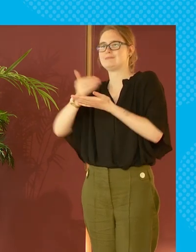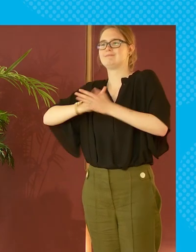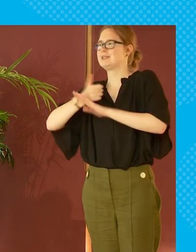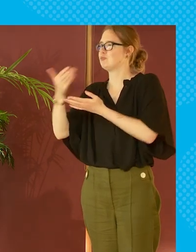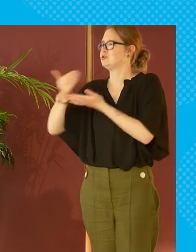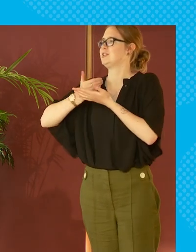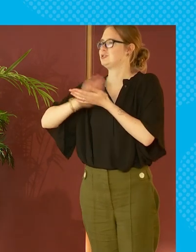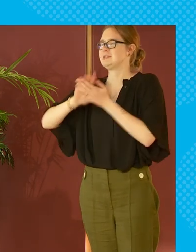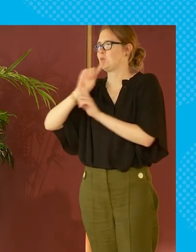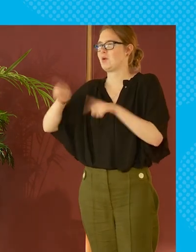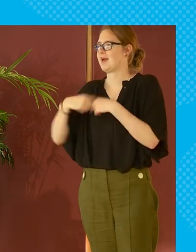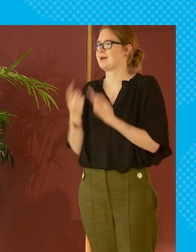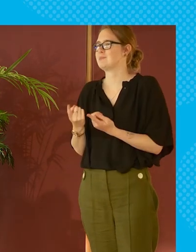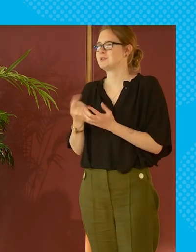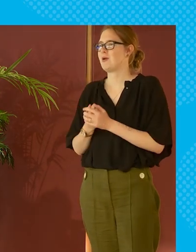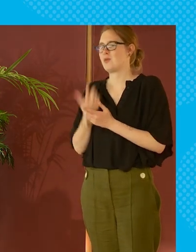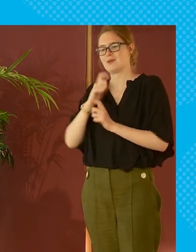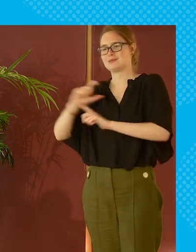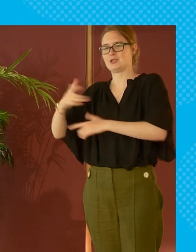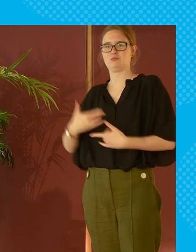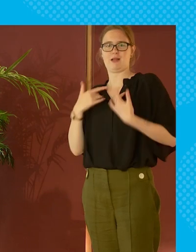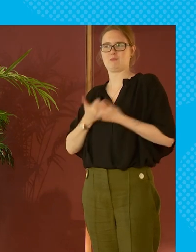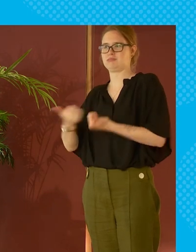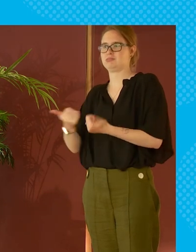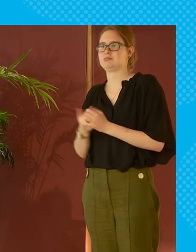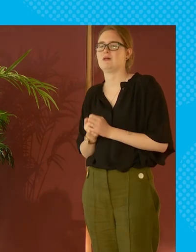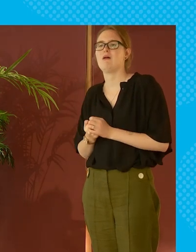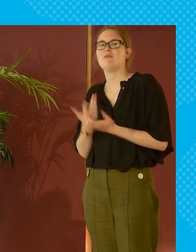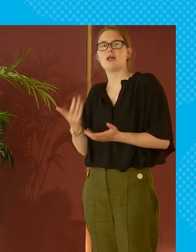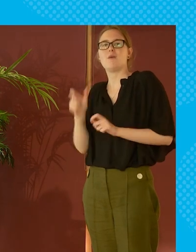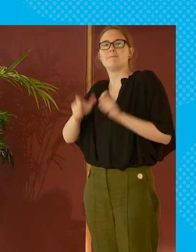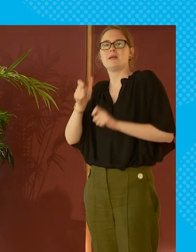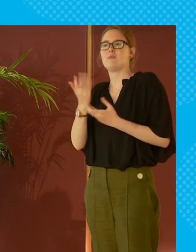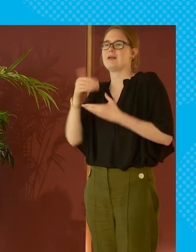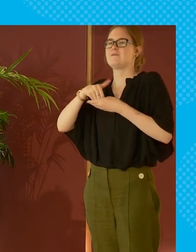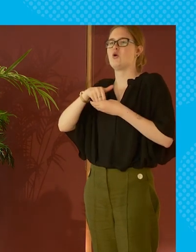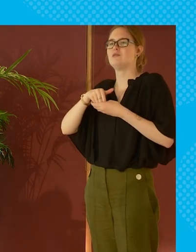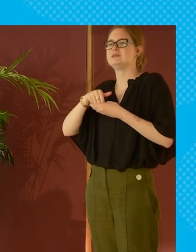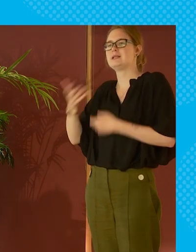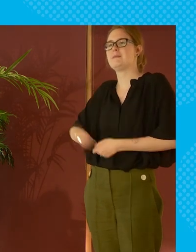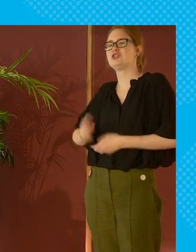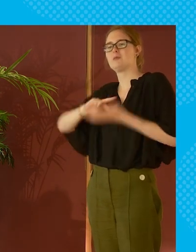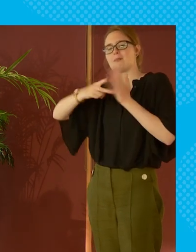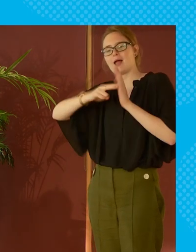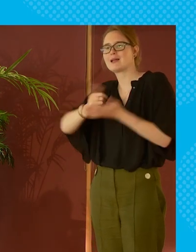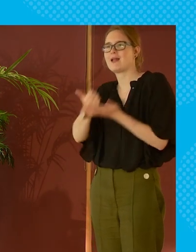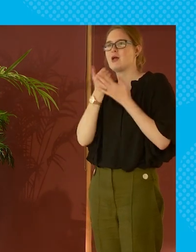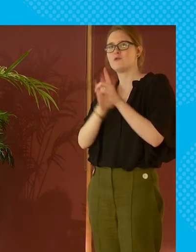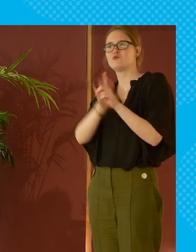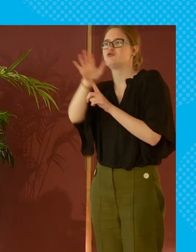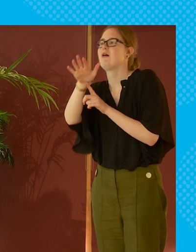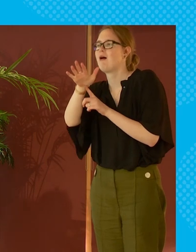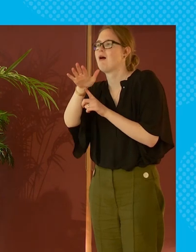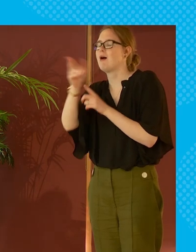put the protections in place that is not the the case you know and even now people having to be part of a pension plan hopefully helps